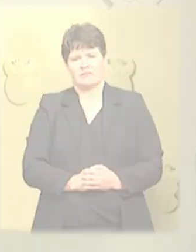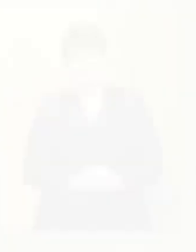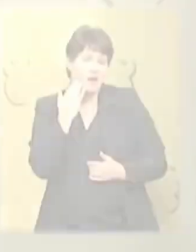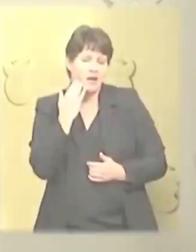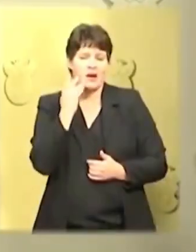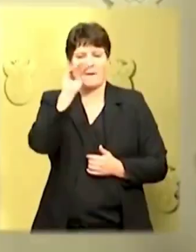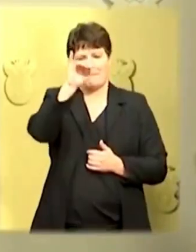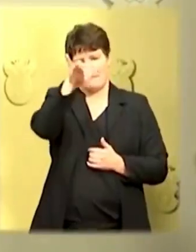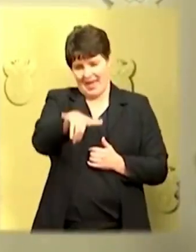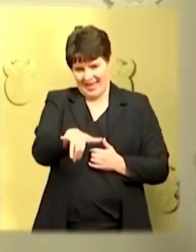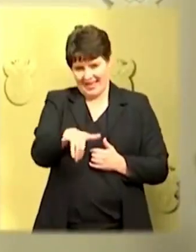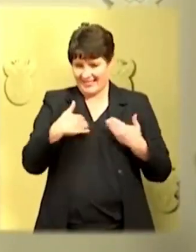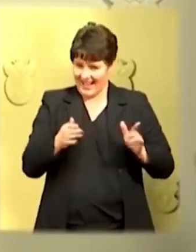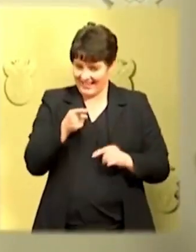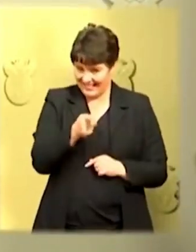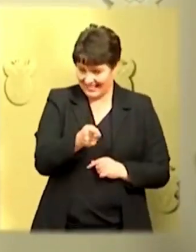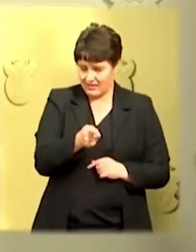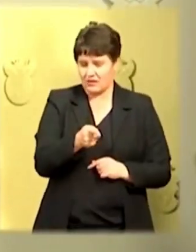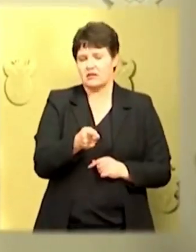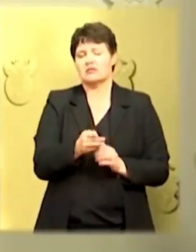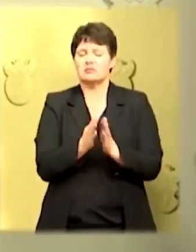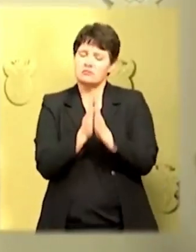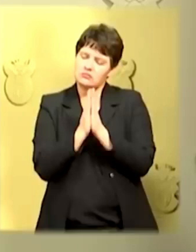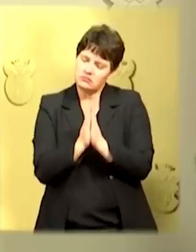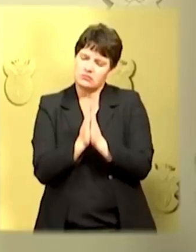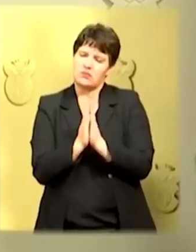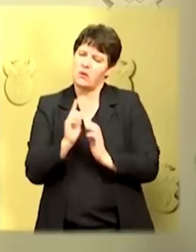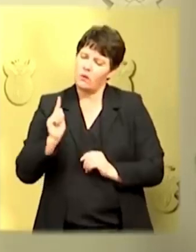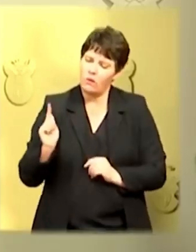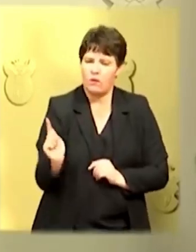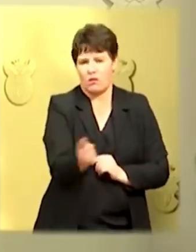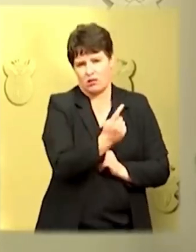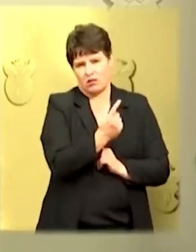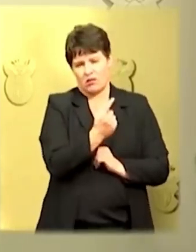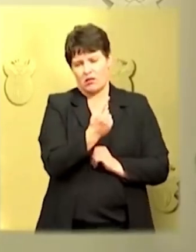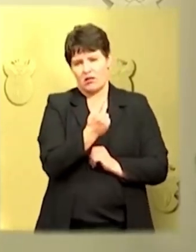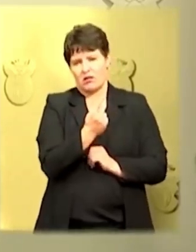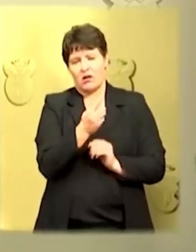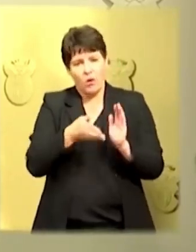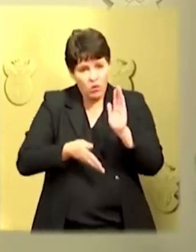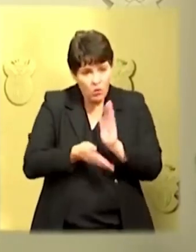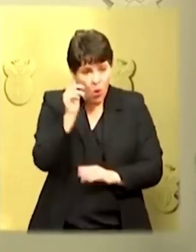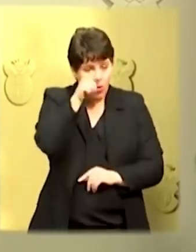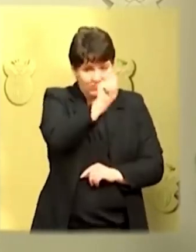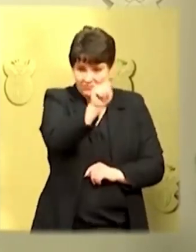We are calling on all South Africans to wear a face mask.